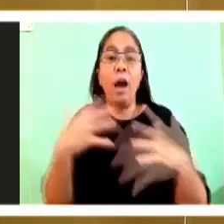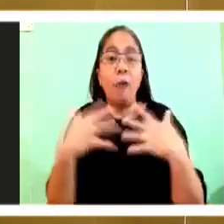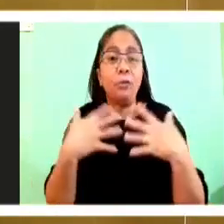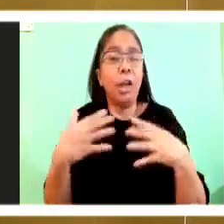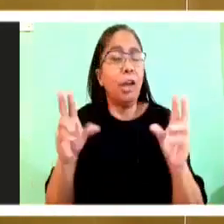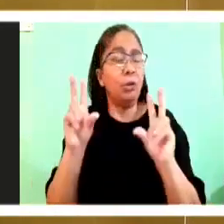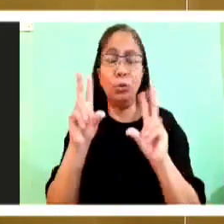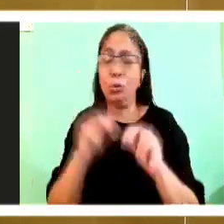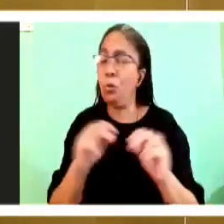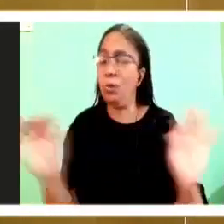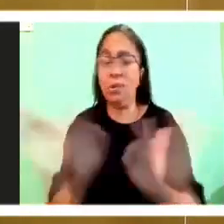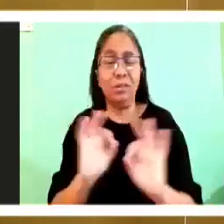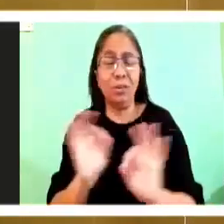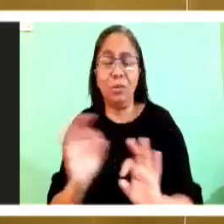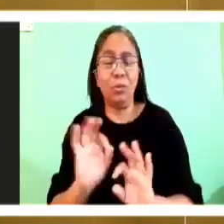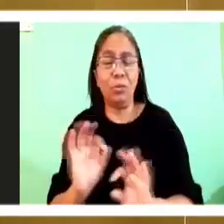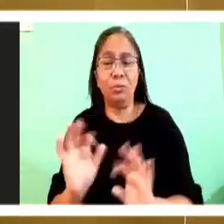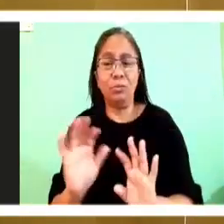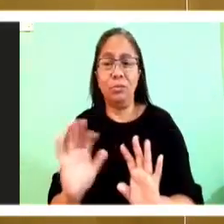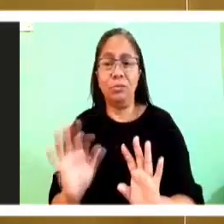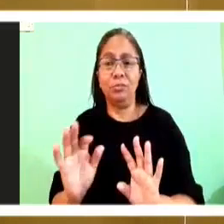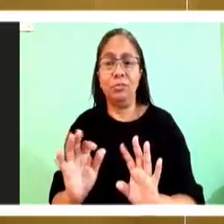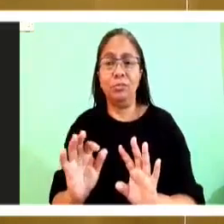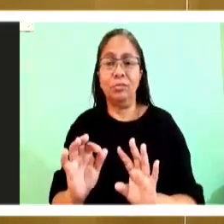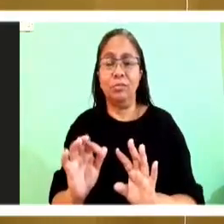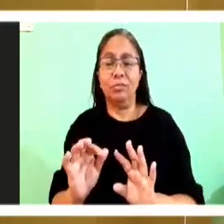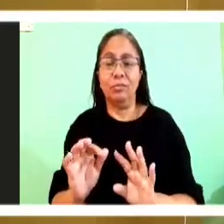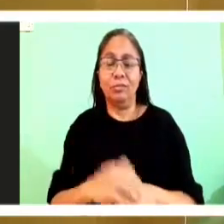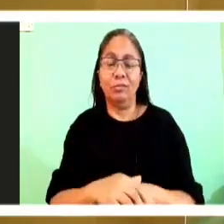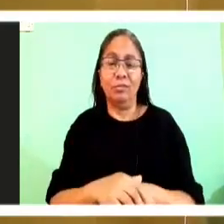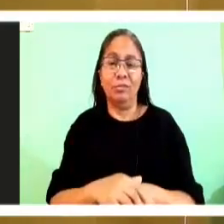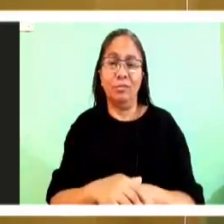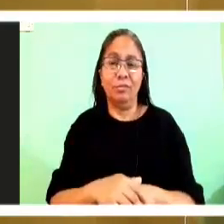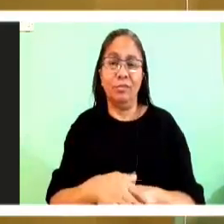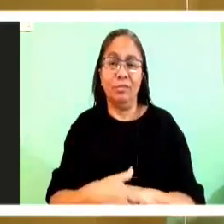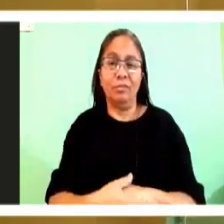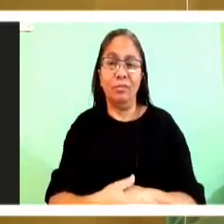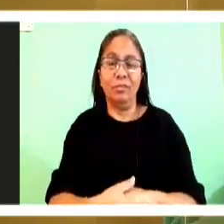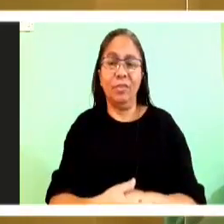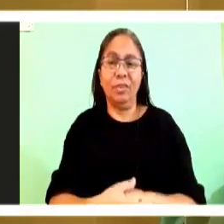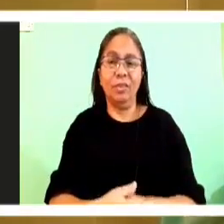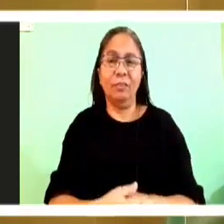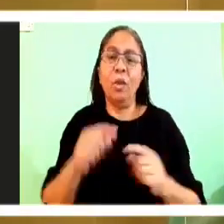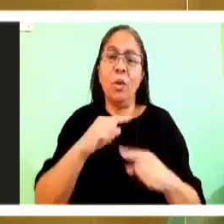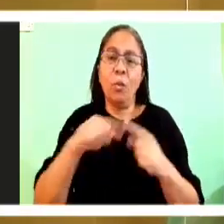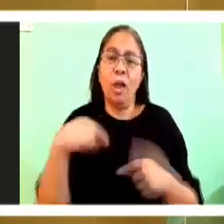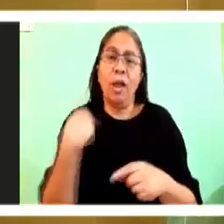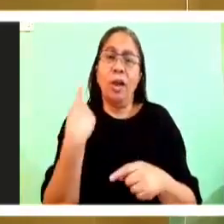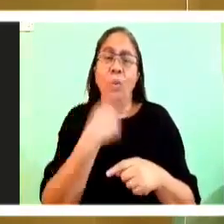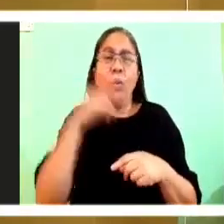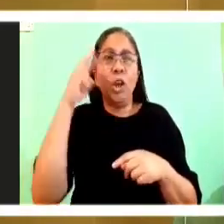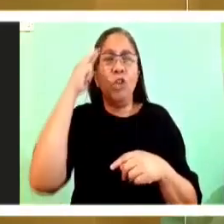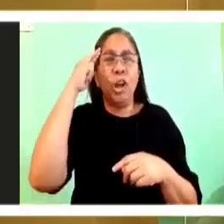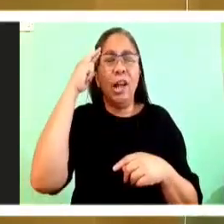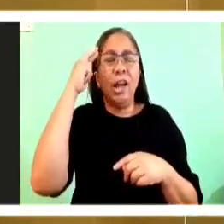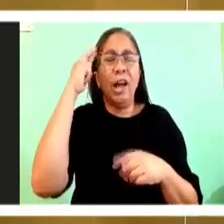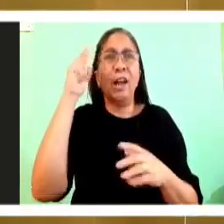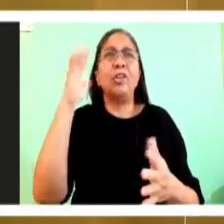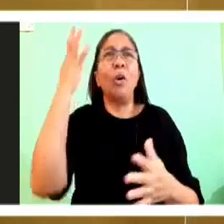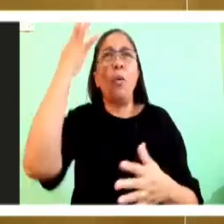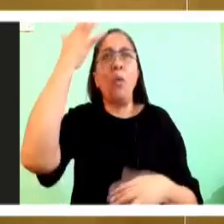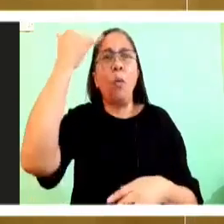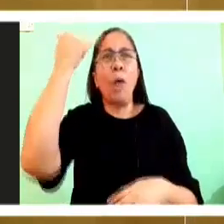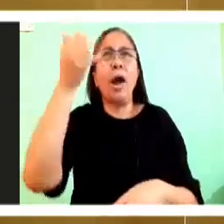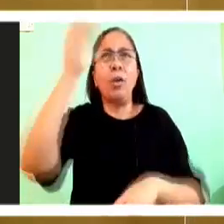afraid. It is terrifying. It is terrifying when we come face to face with God. It is terrifying when